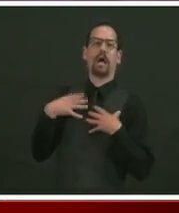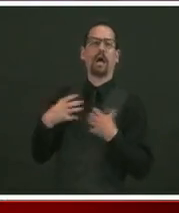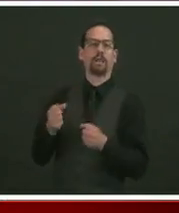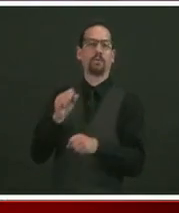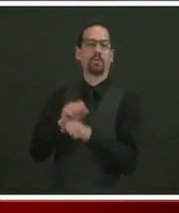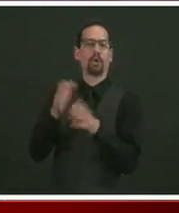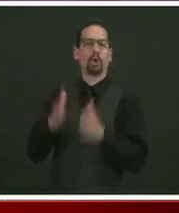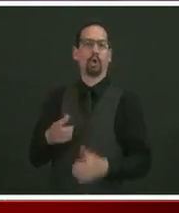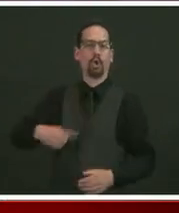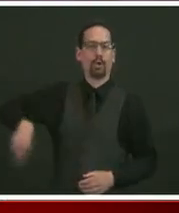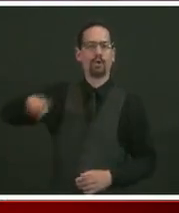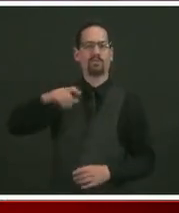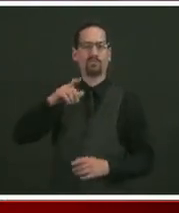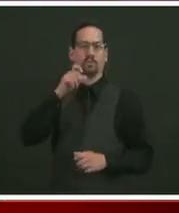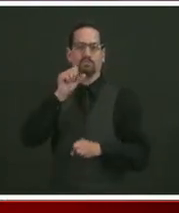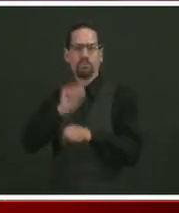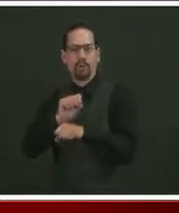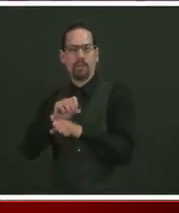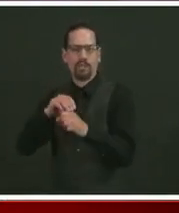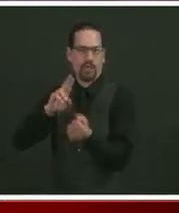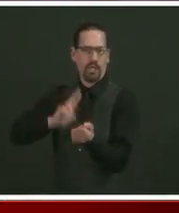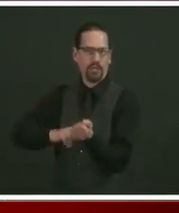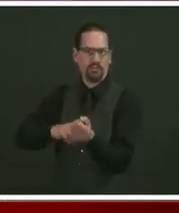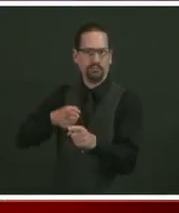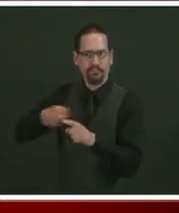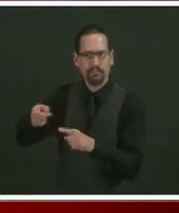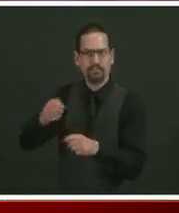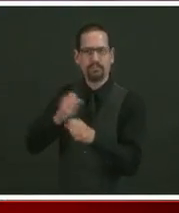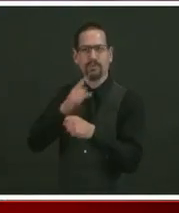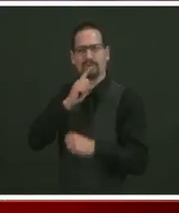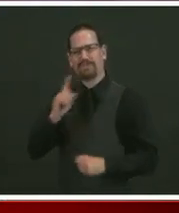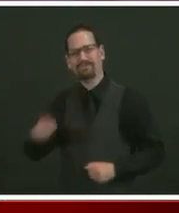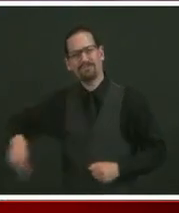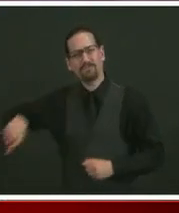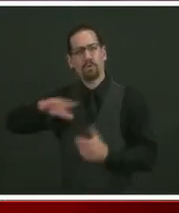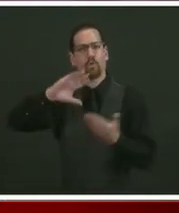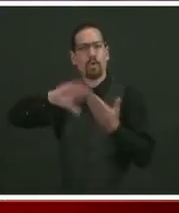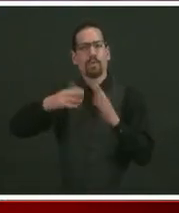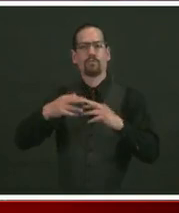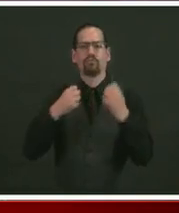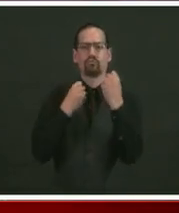primary care stronger, enabling telehealth,